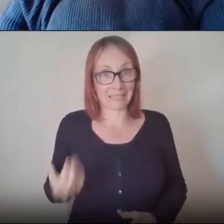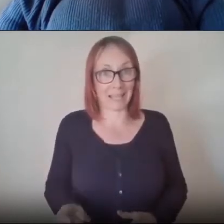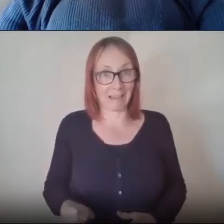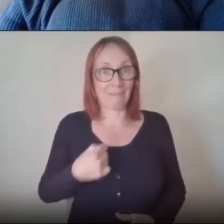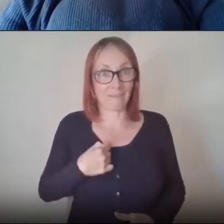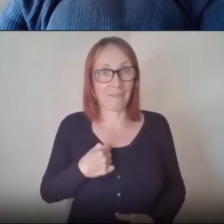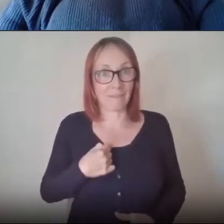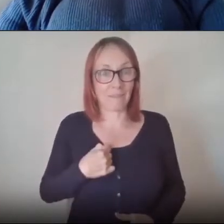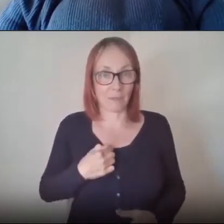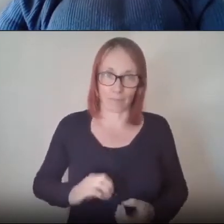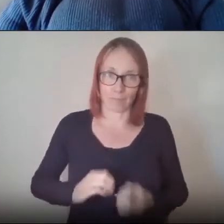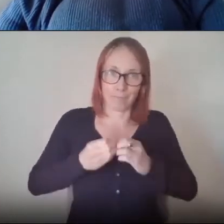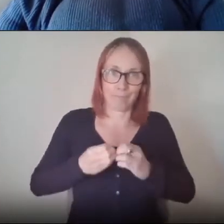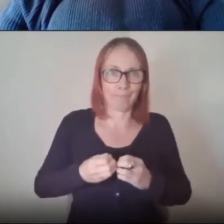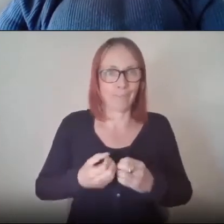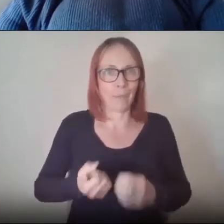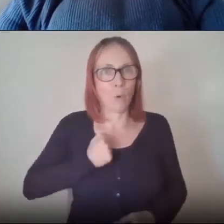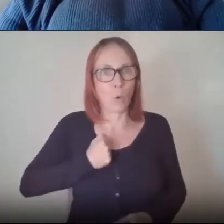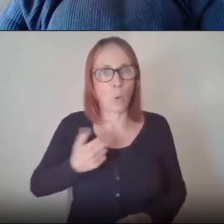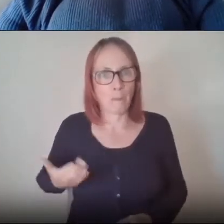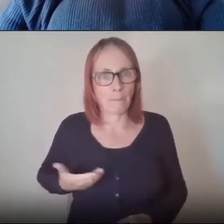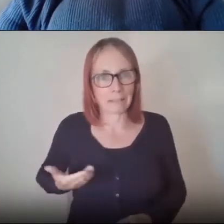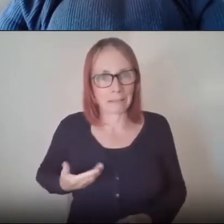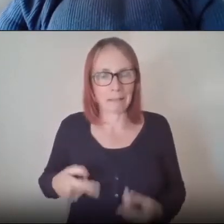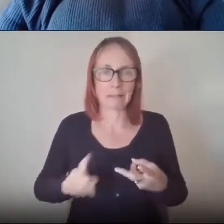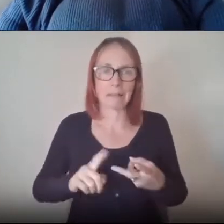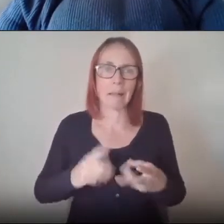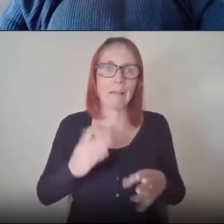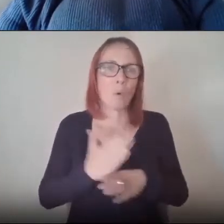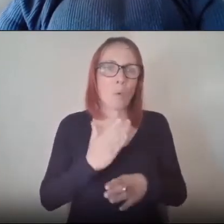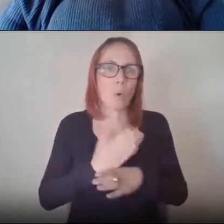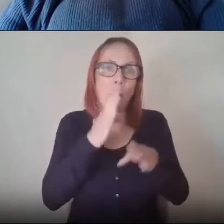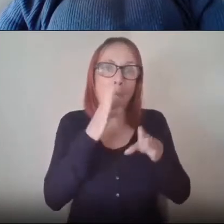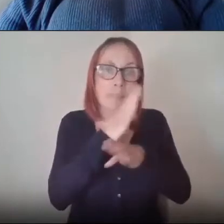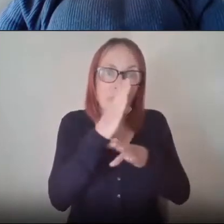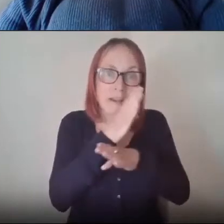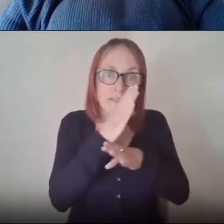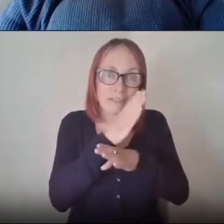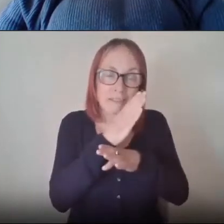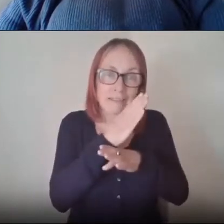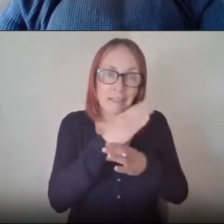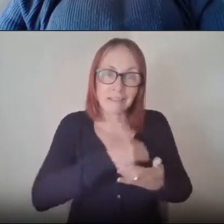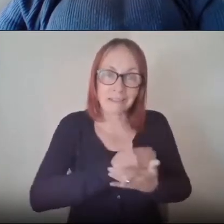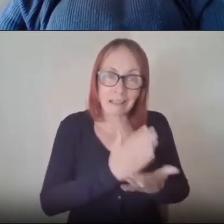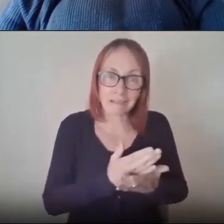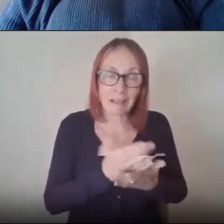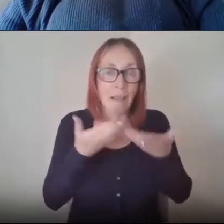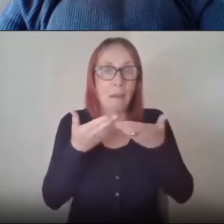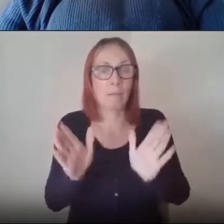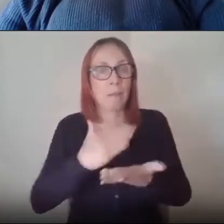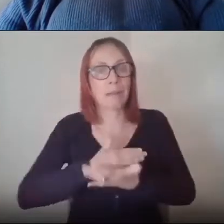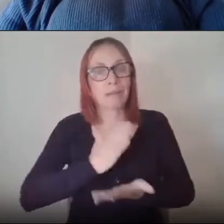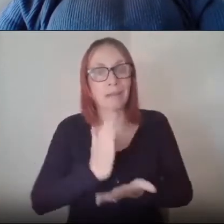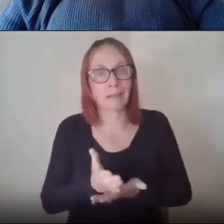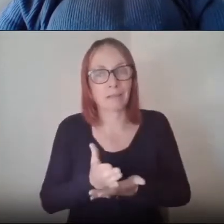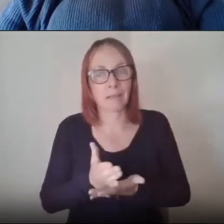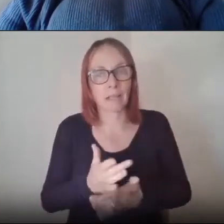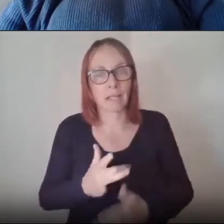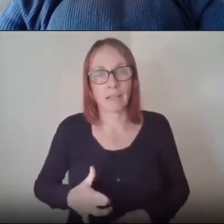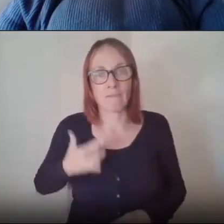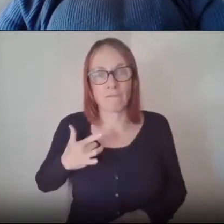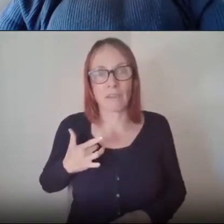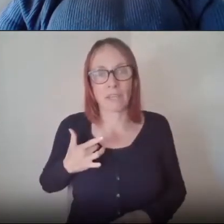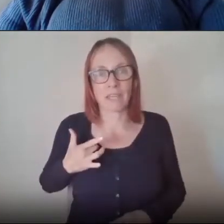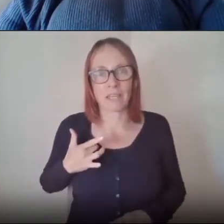i have worked in the private sector i've worked in the public sector and i feel very much at home